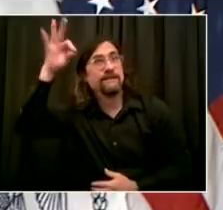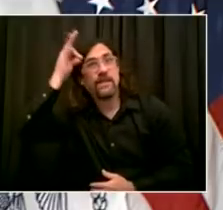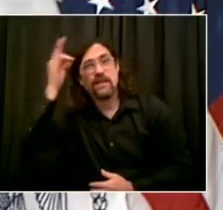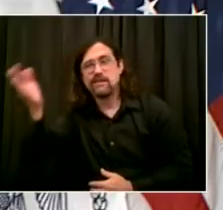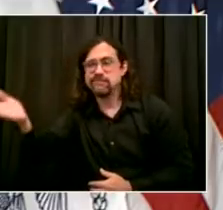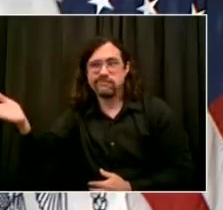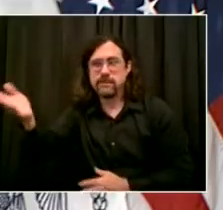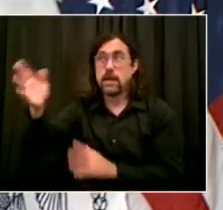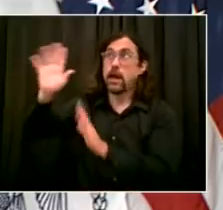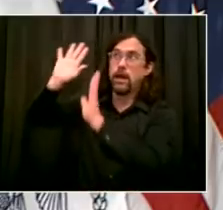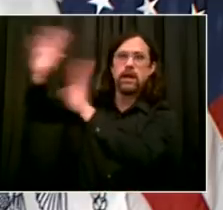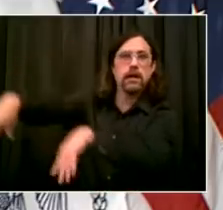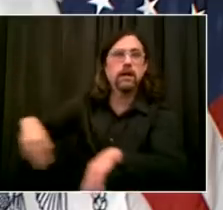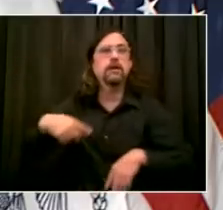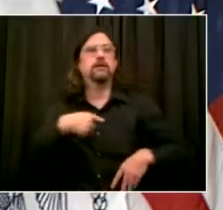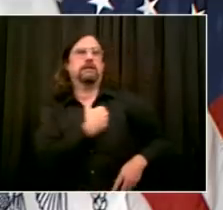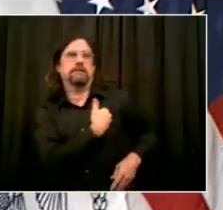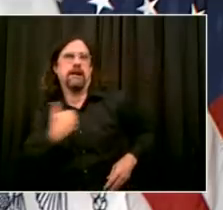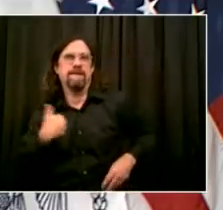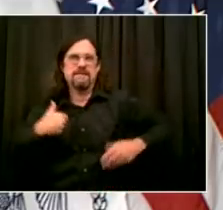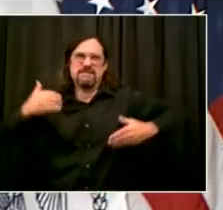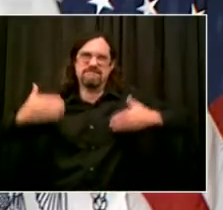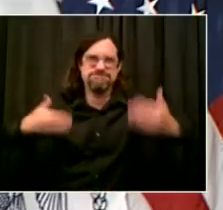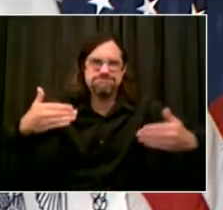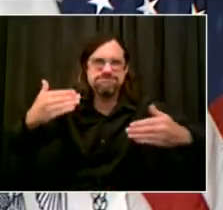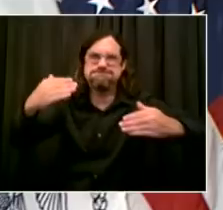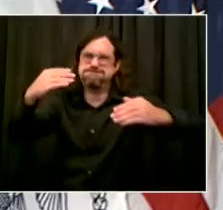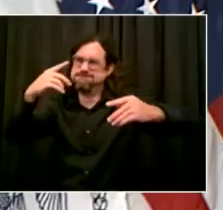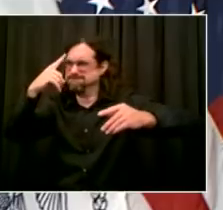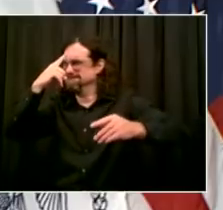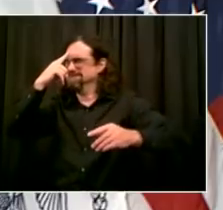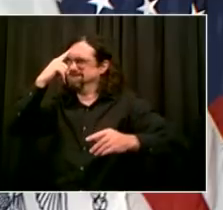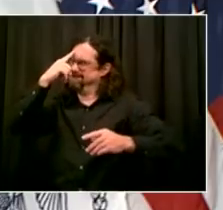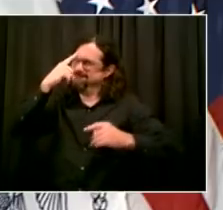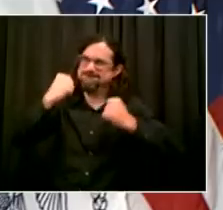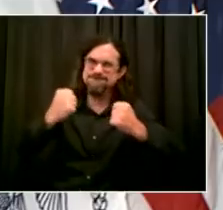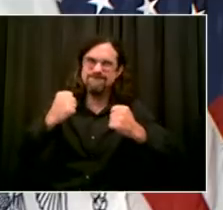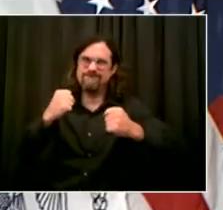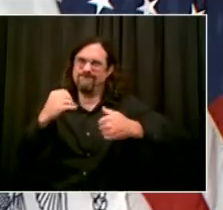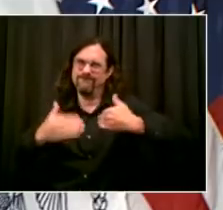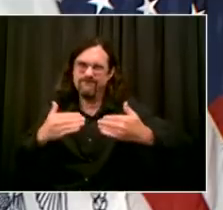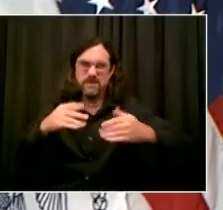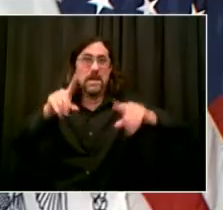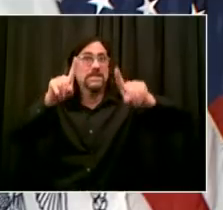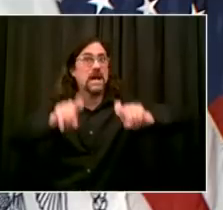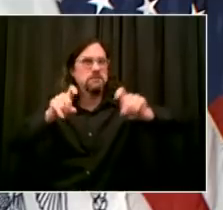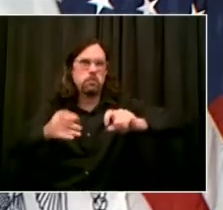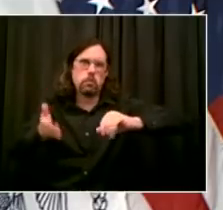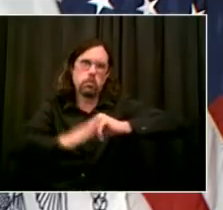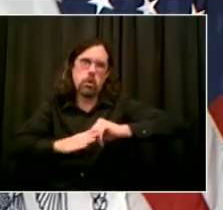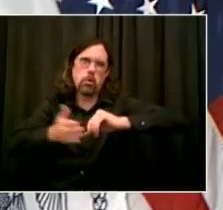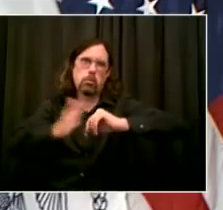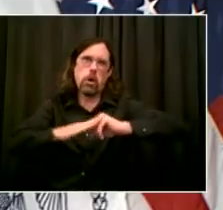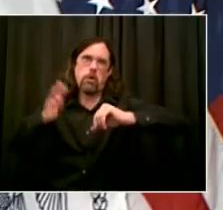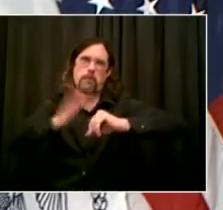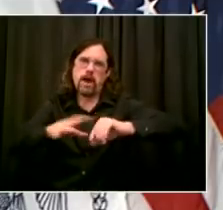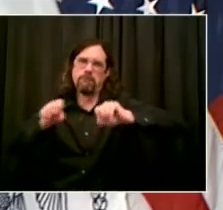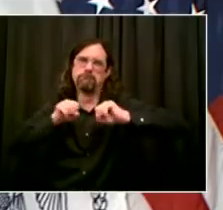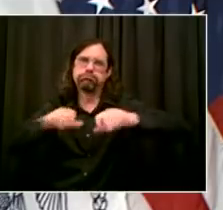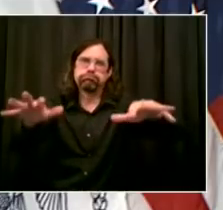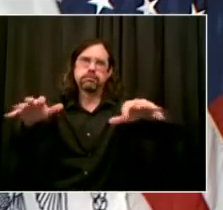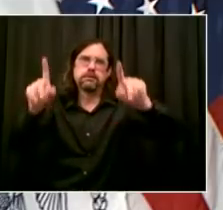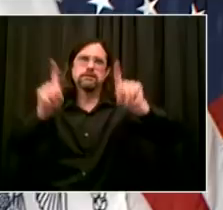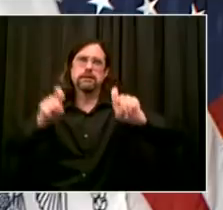And we're focusing that testing on all the good people who work in our school system, educators and staff of all kinds.